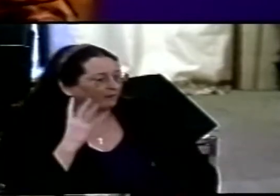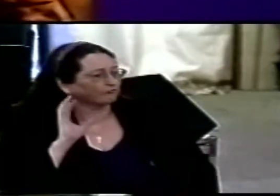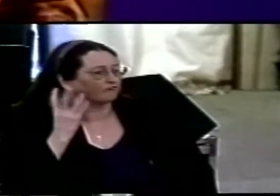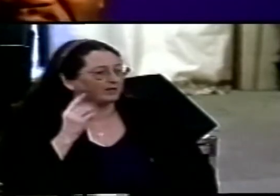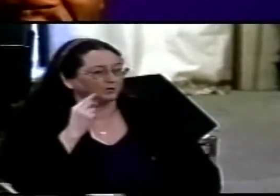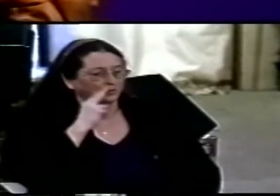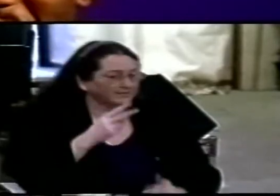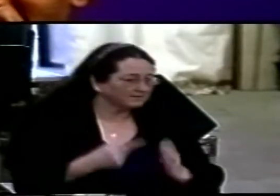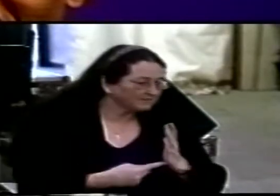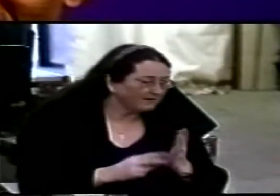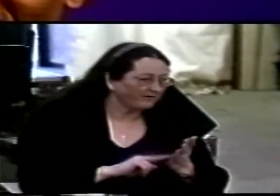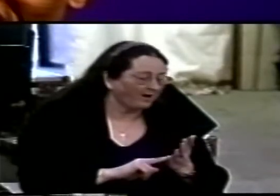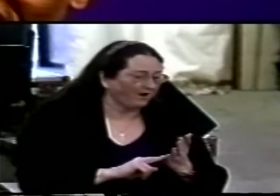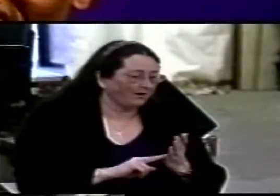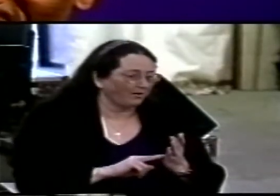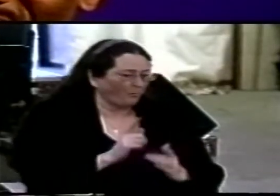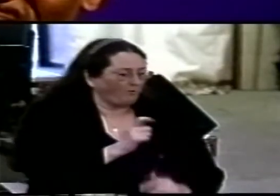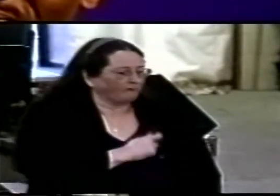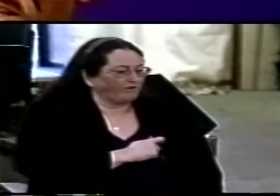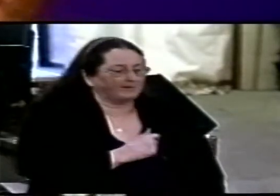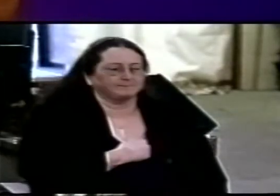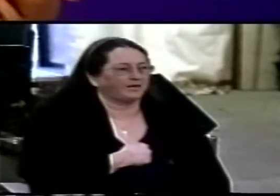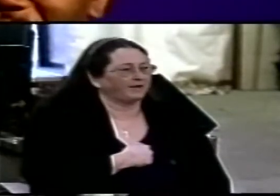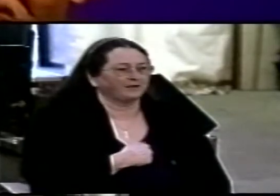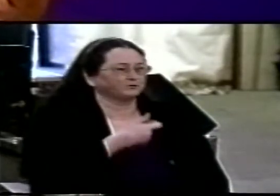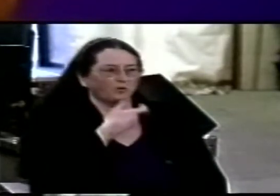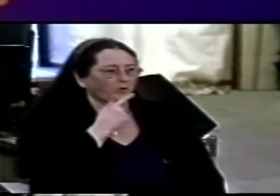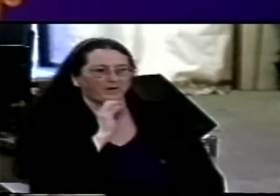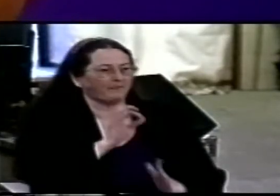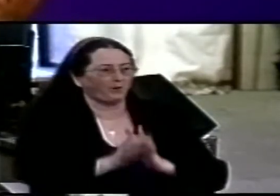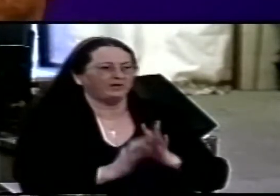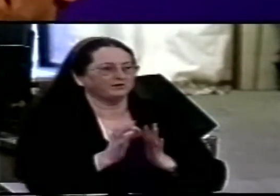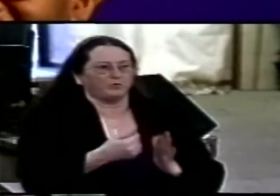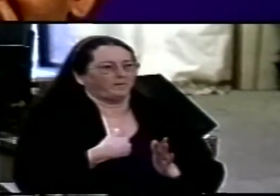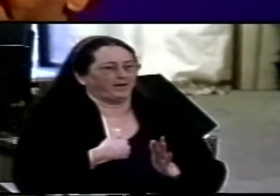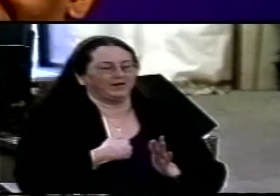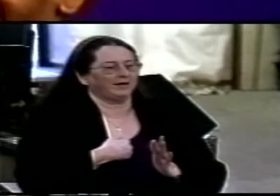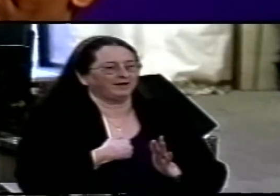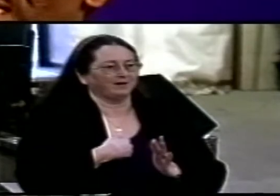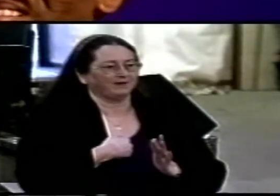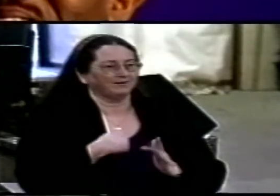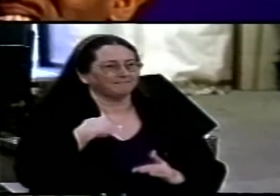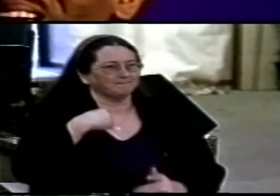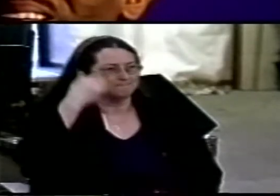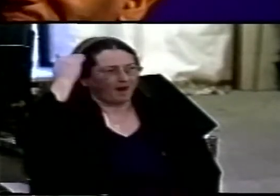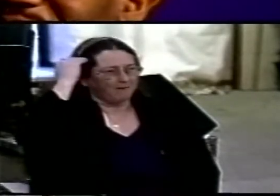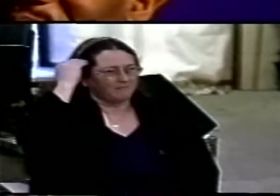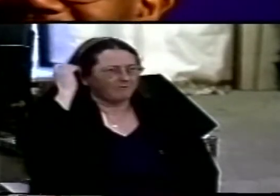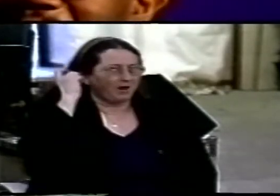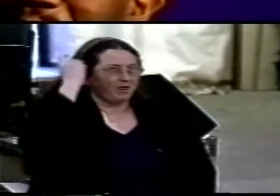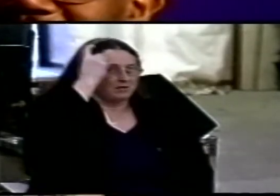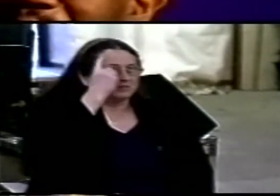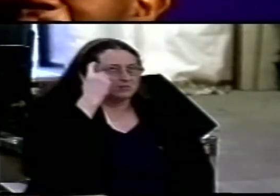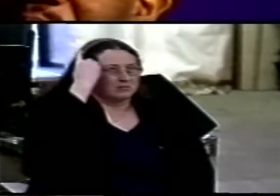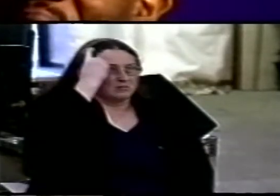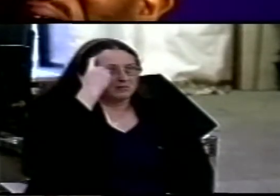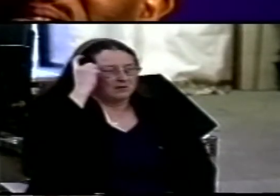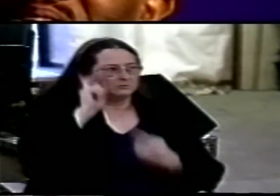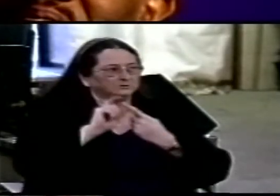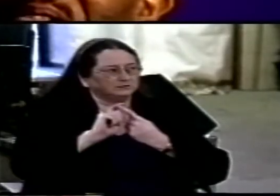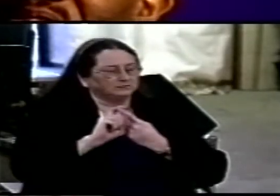it's not the person interviewing me you know what's often behind my mind and the thing which holds